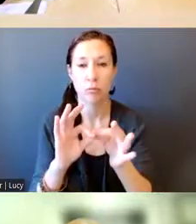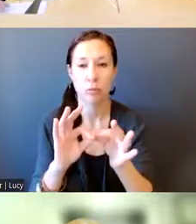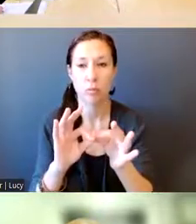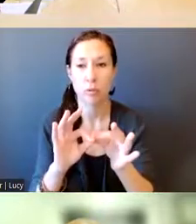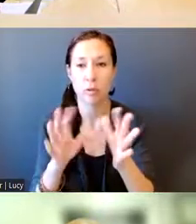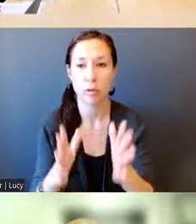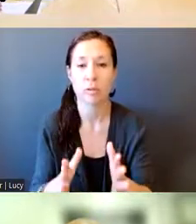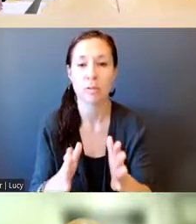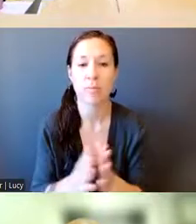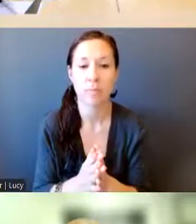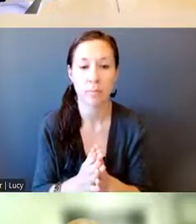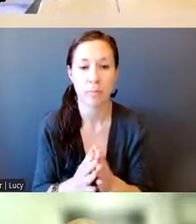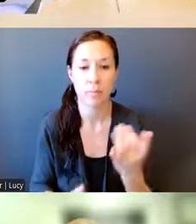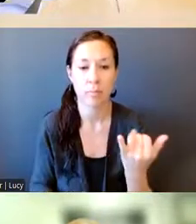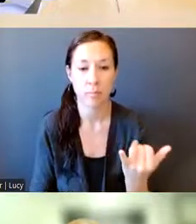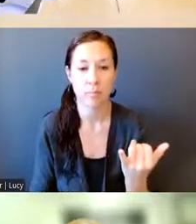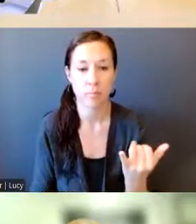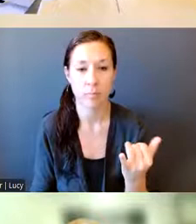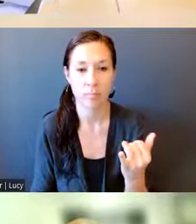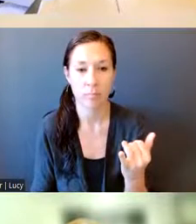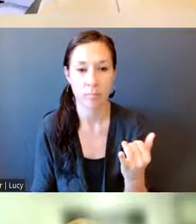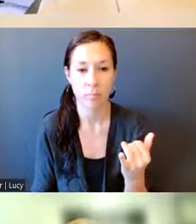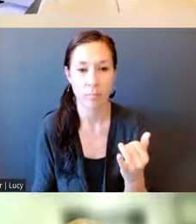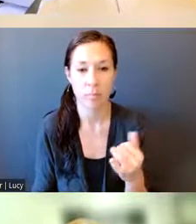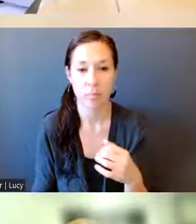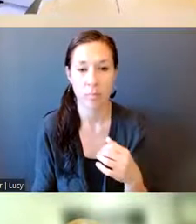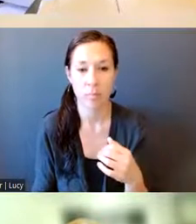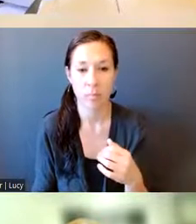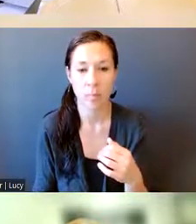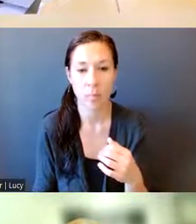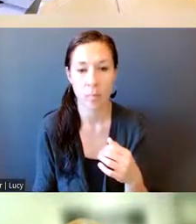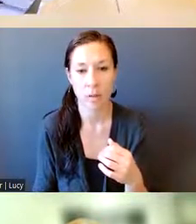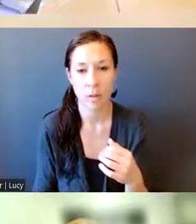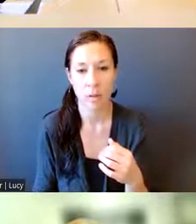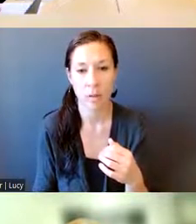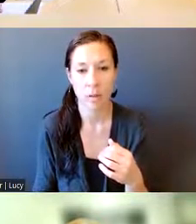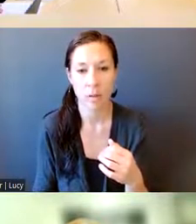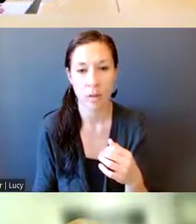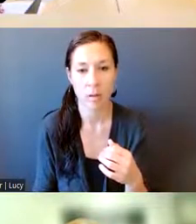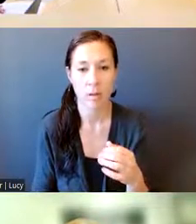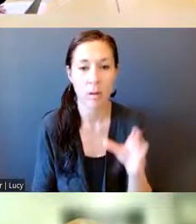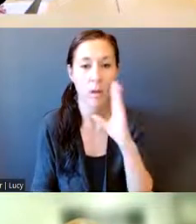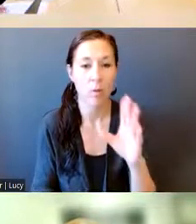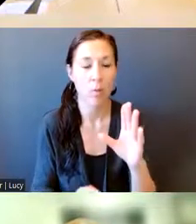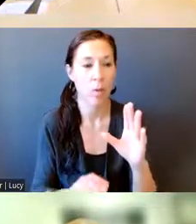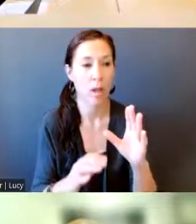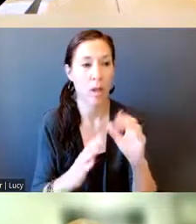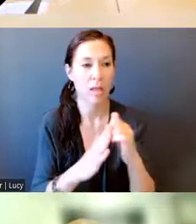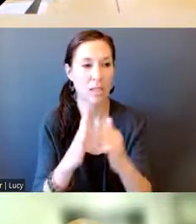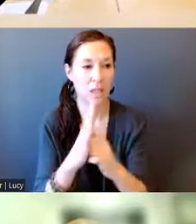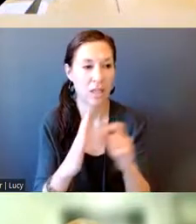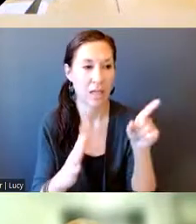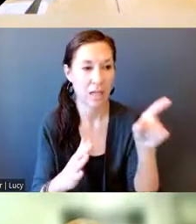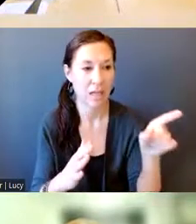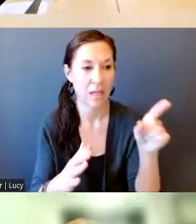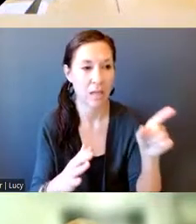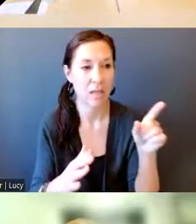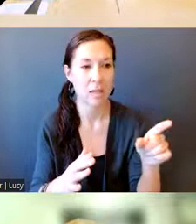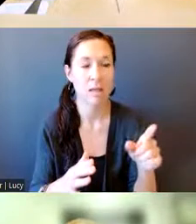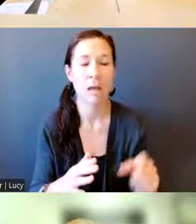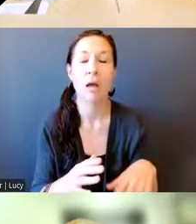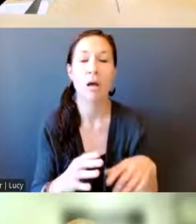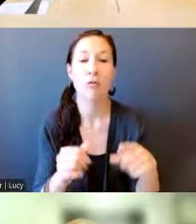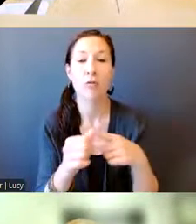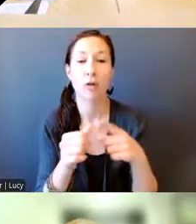So now we're going to go quickly through the agenda, what we're going look forward to for today. So we're going to do approval of our minutes from our meeting on June 24th.